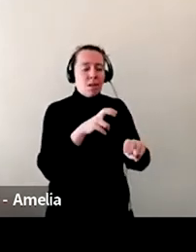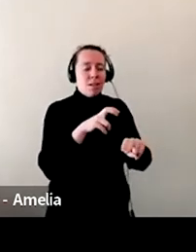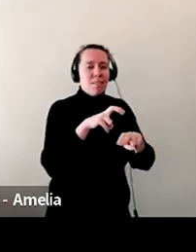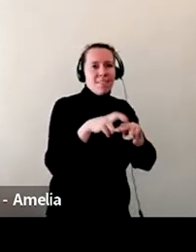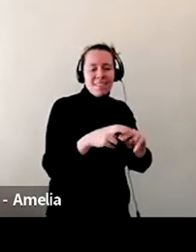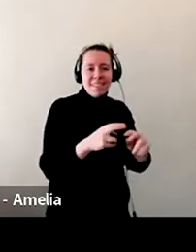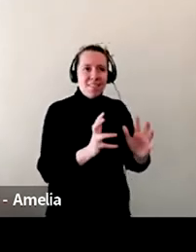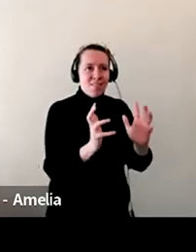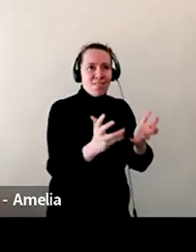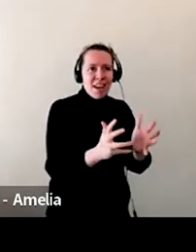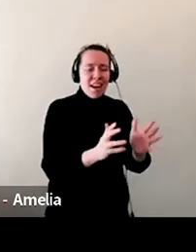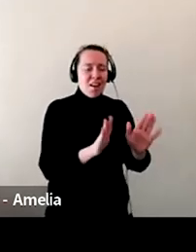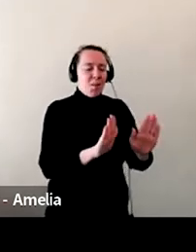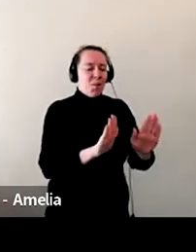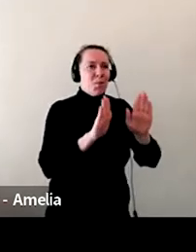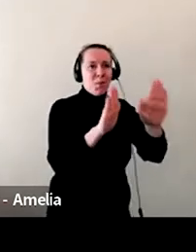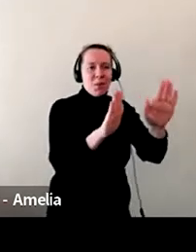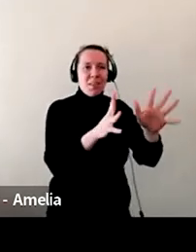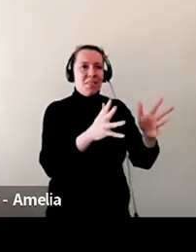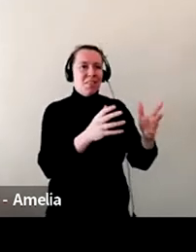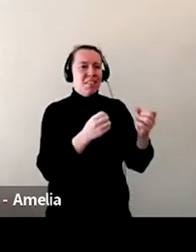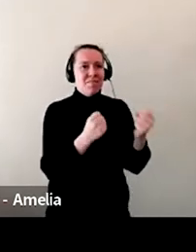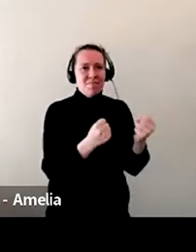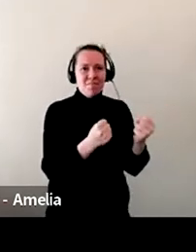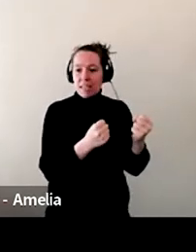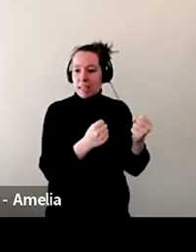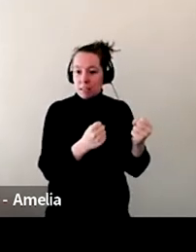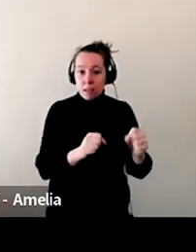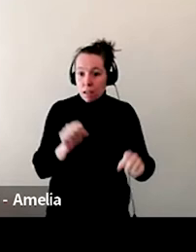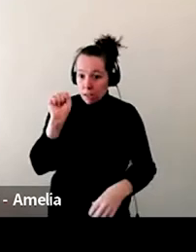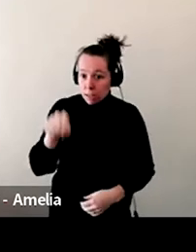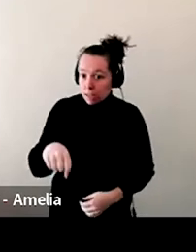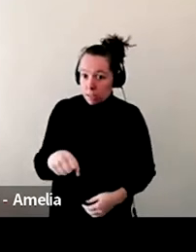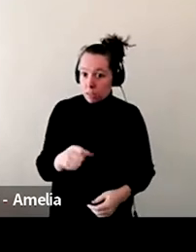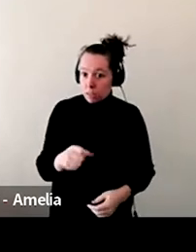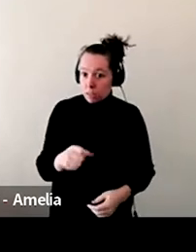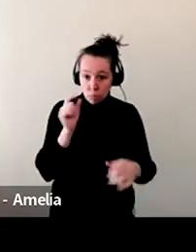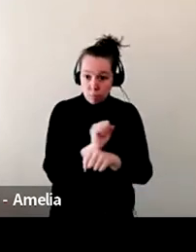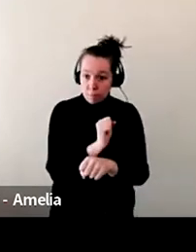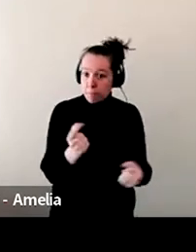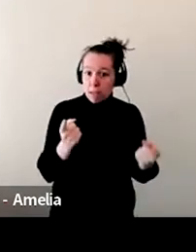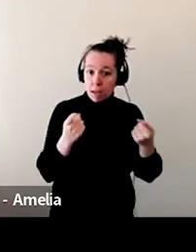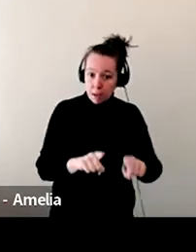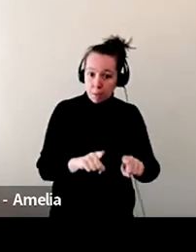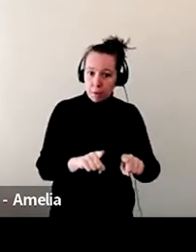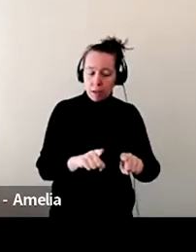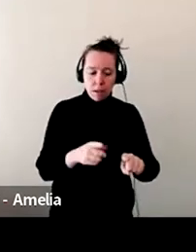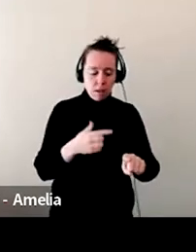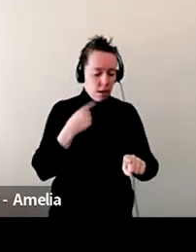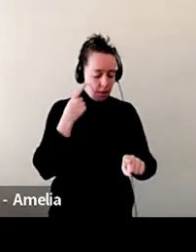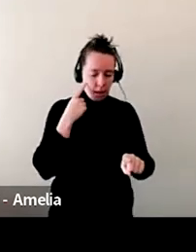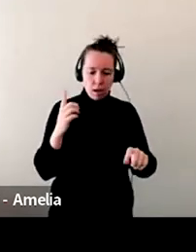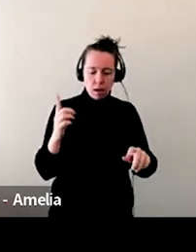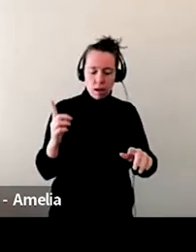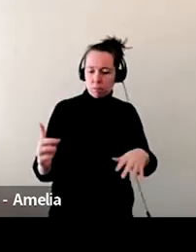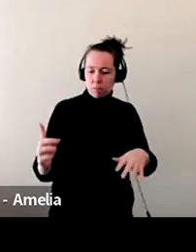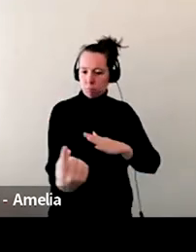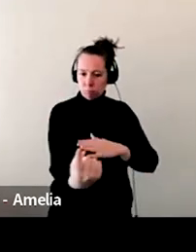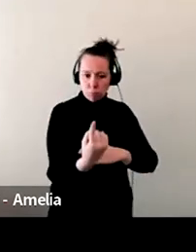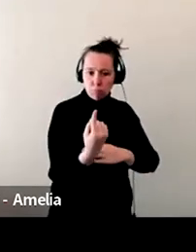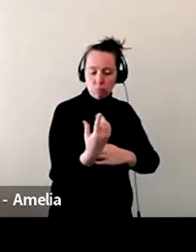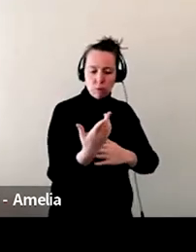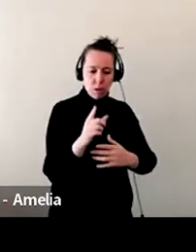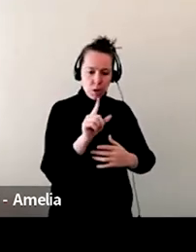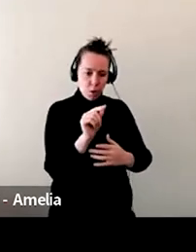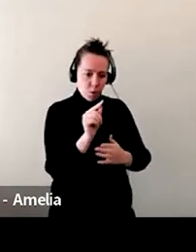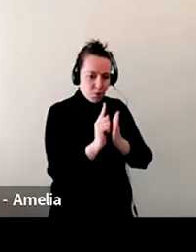so wonderful. Absolutely. I, that happens. You, people come in and you find yourself like with a 20 minute conversation with someone about a book you read 10